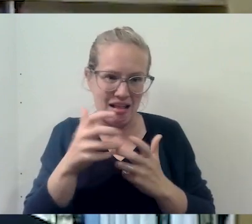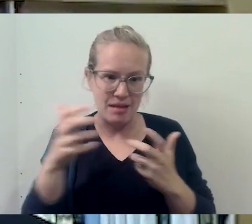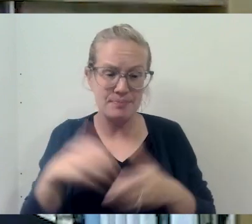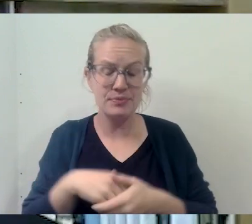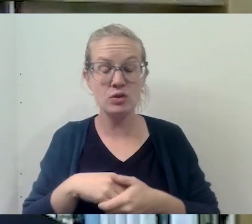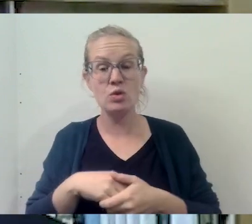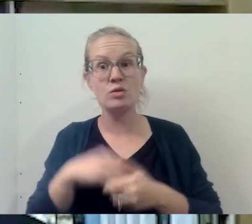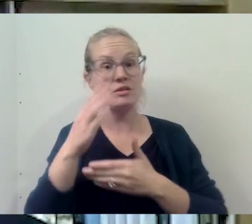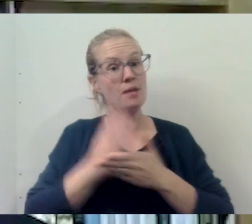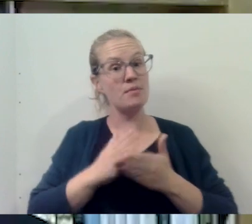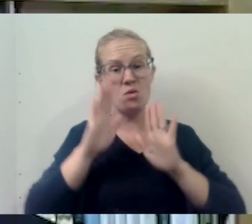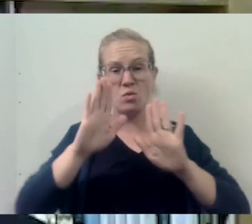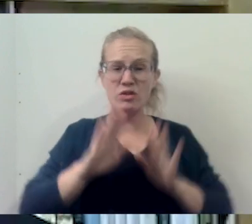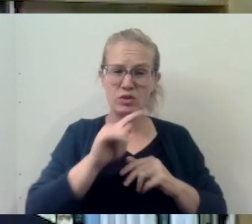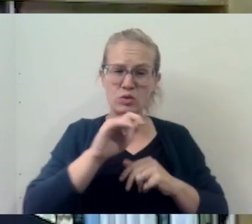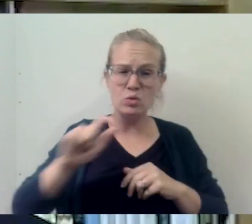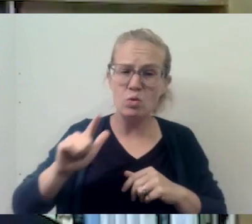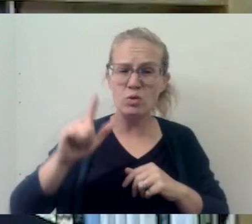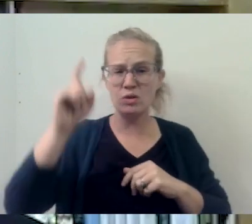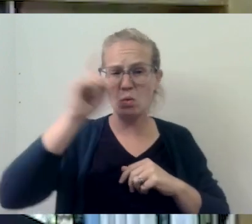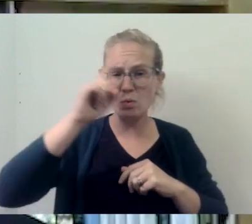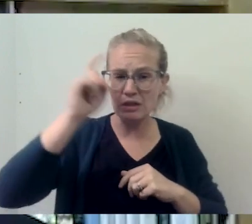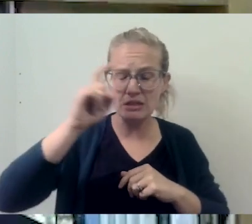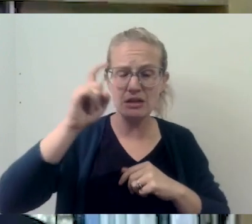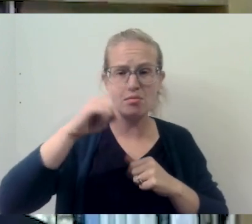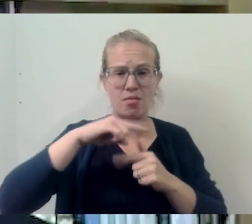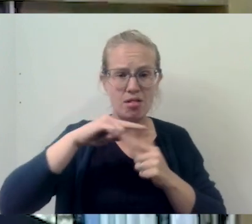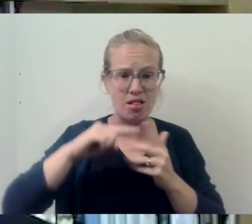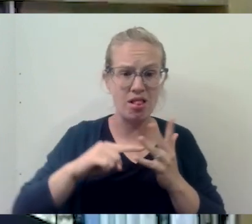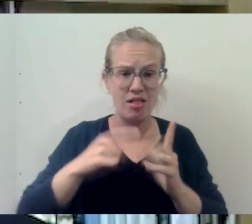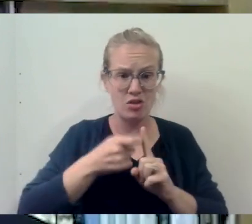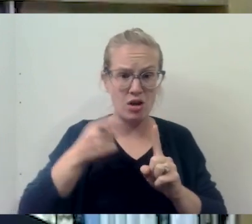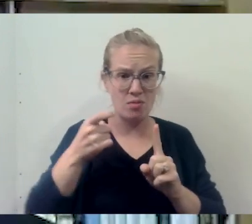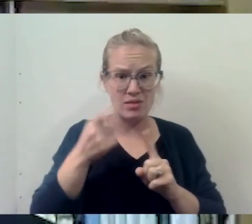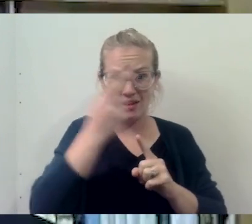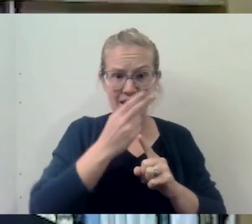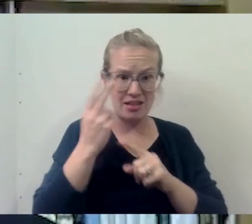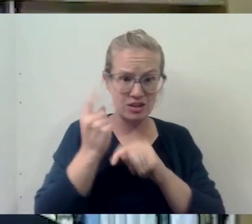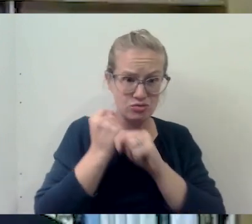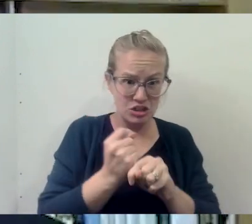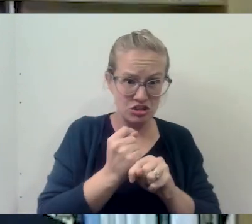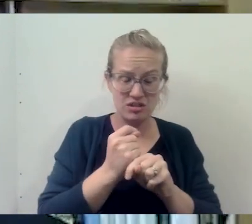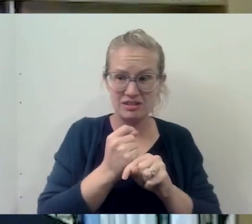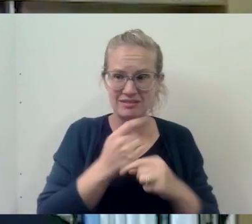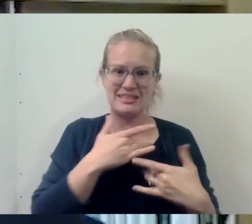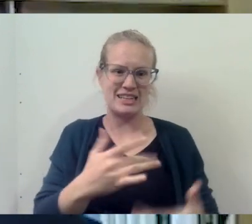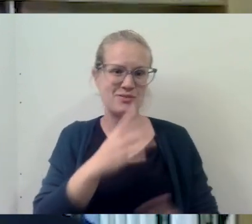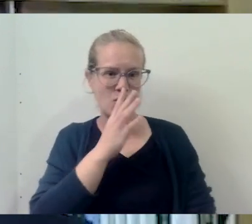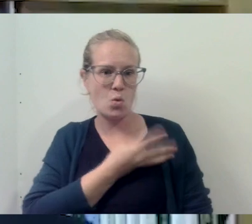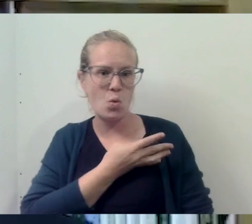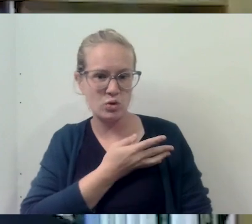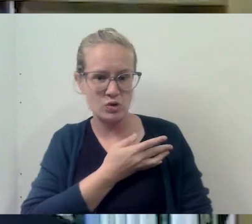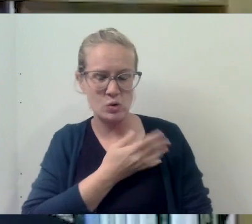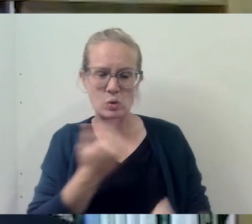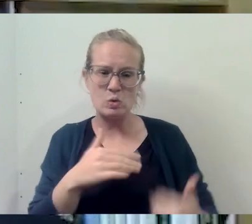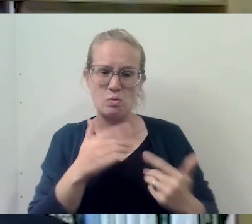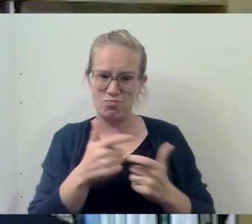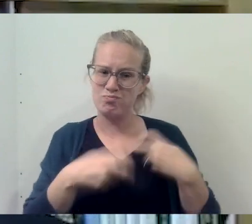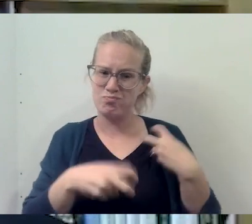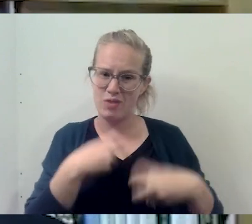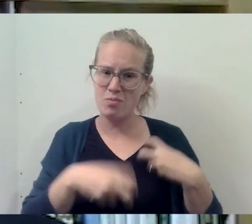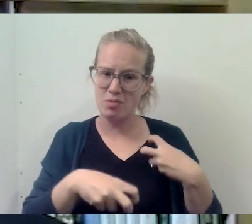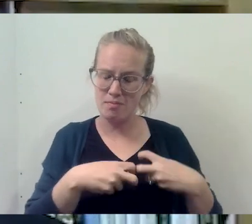tools and wisdom and so forth can get ignored. And I think that's a huge problem.